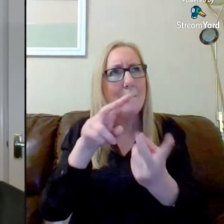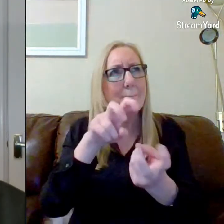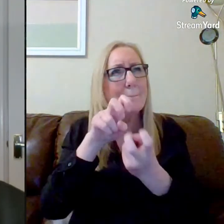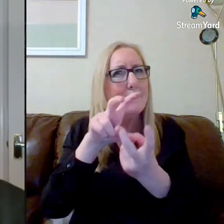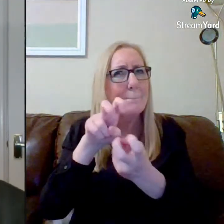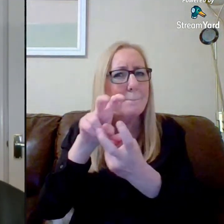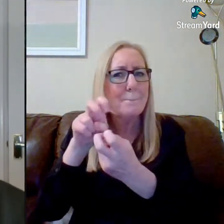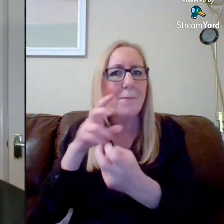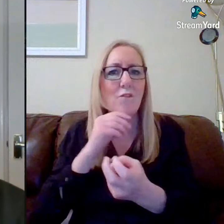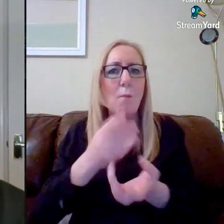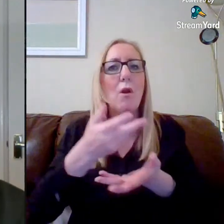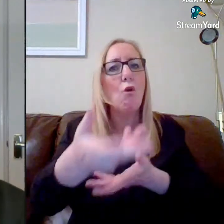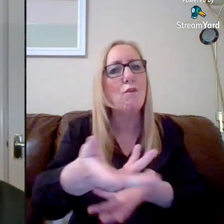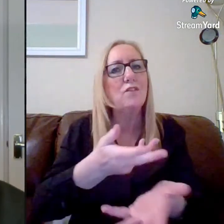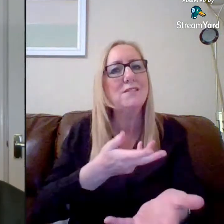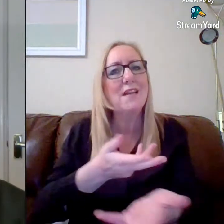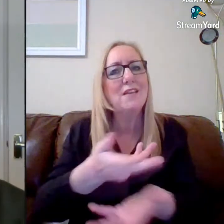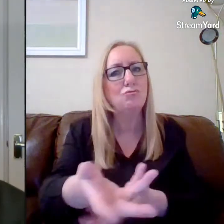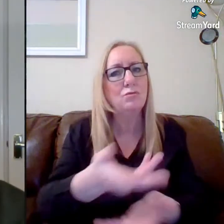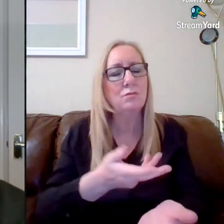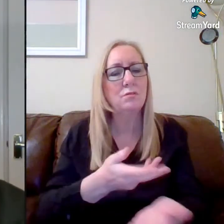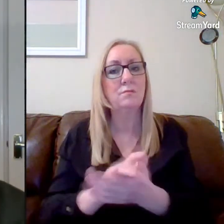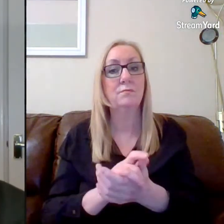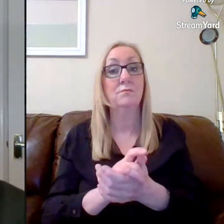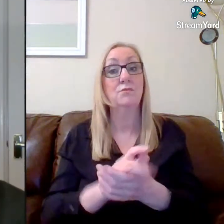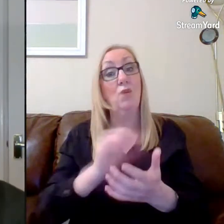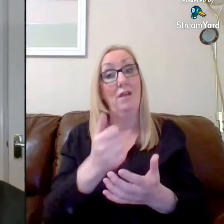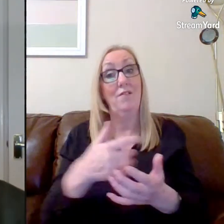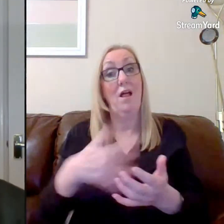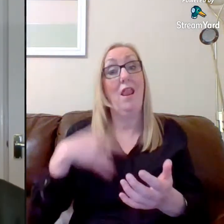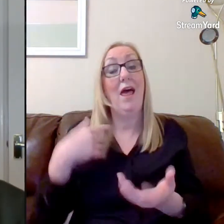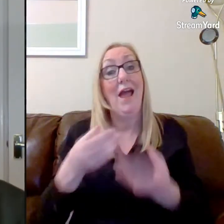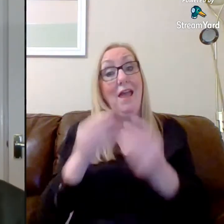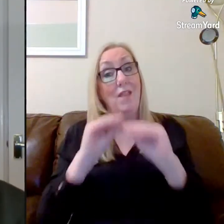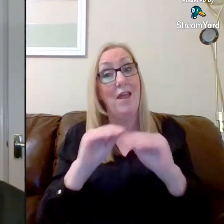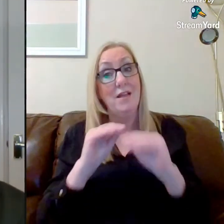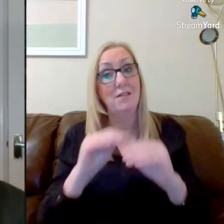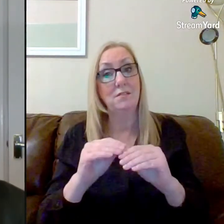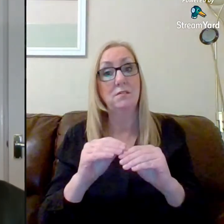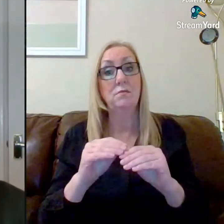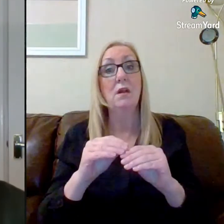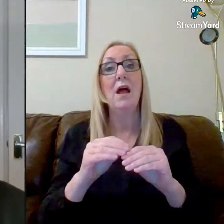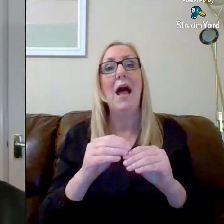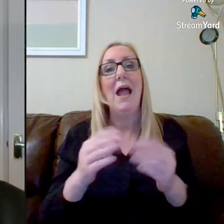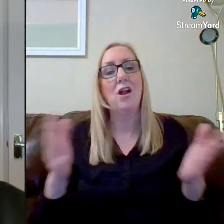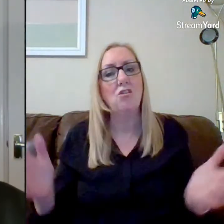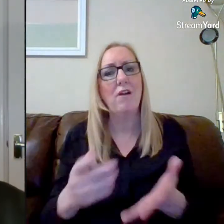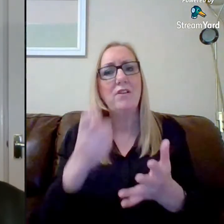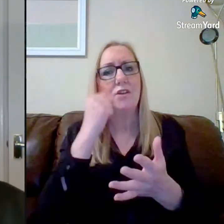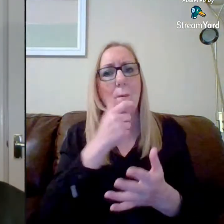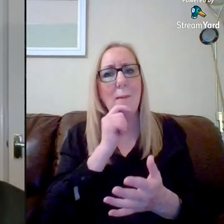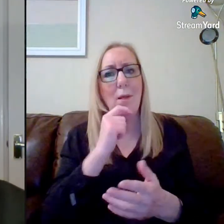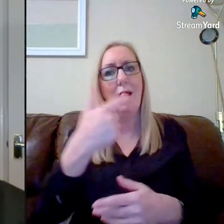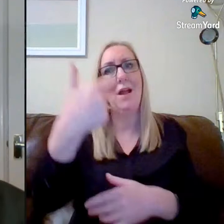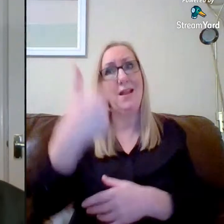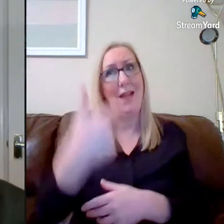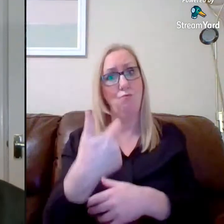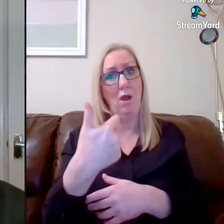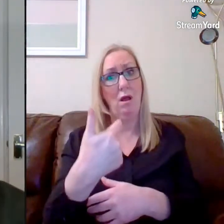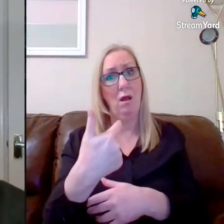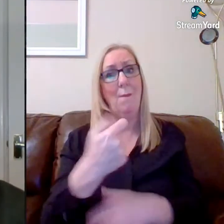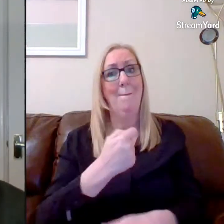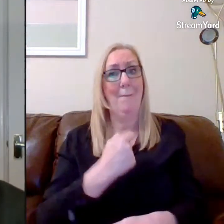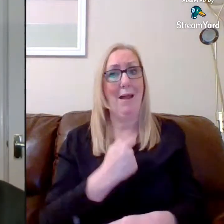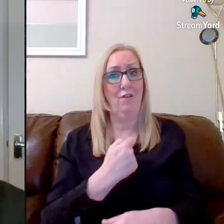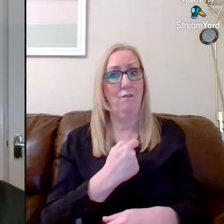conversation. So please encourage the young people, if there is a live lesson that's taking place, to put the camera on, put the microphone on, and start